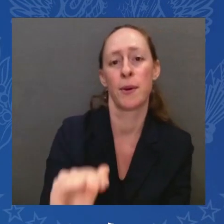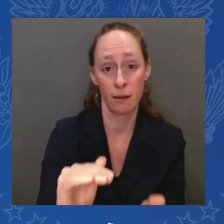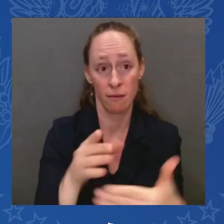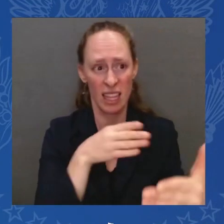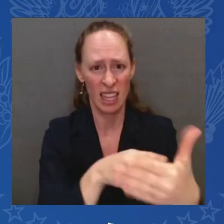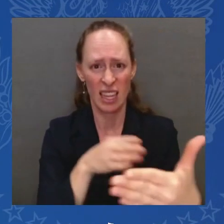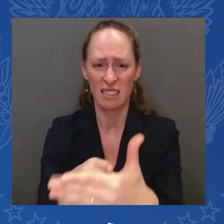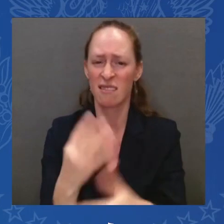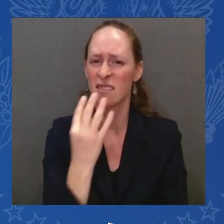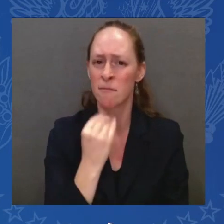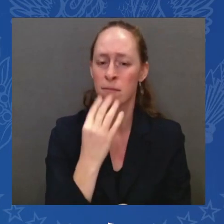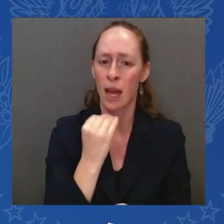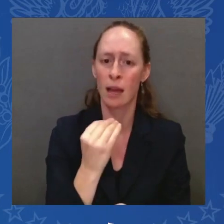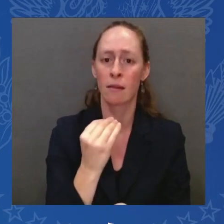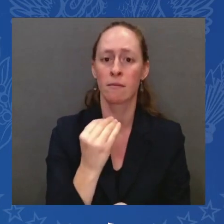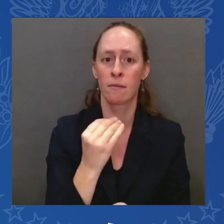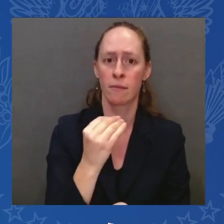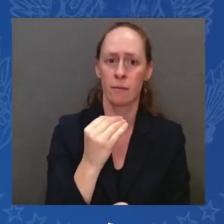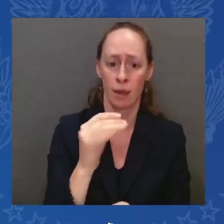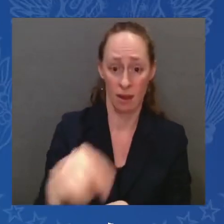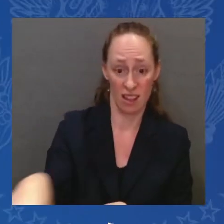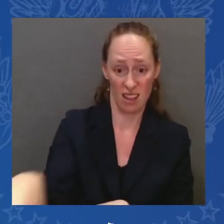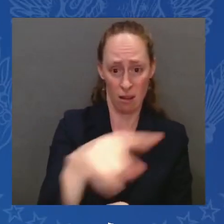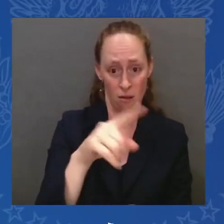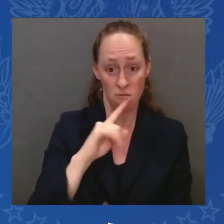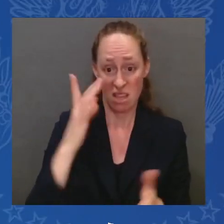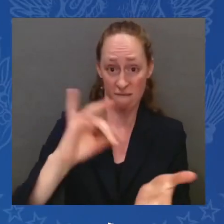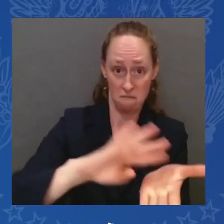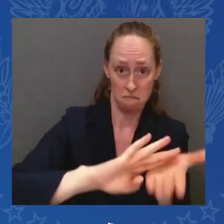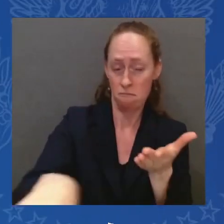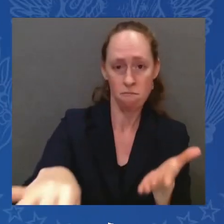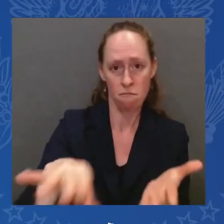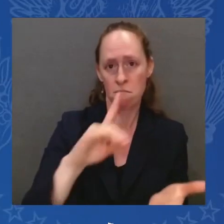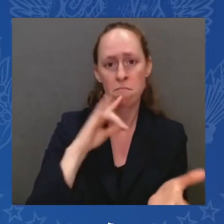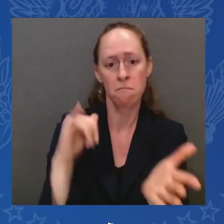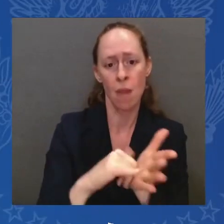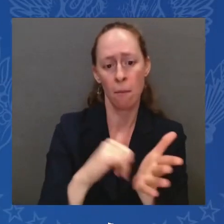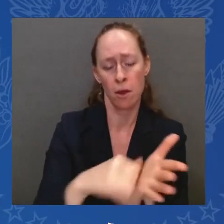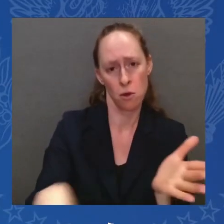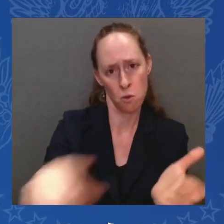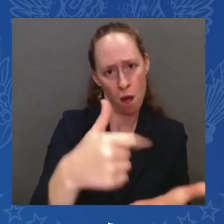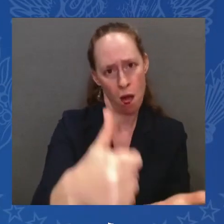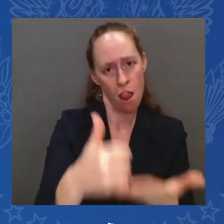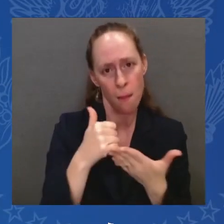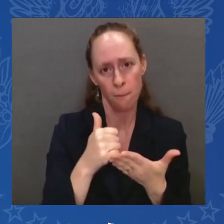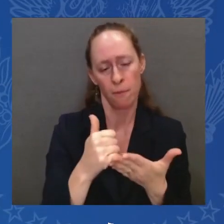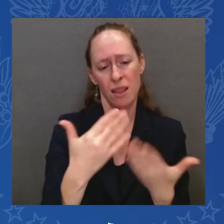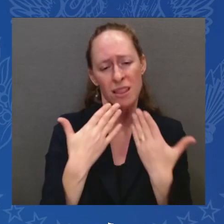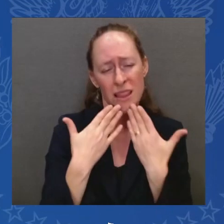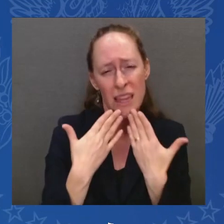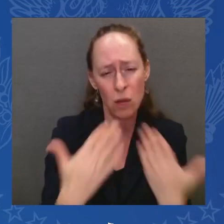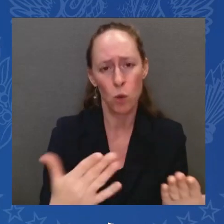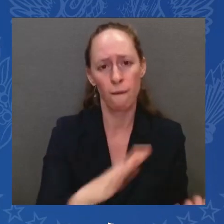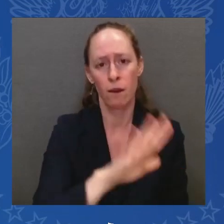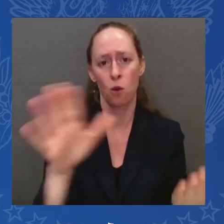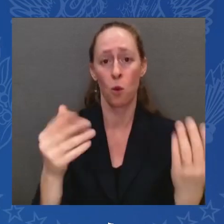So thank you for the work that you've done, that you're continuing to do. And as we're going to discuss later,